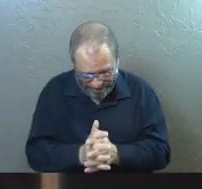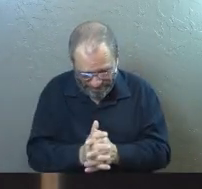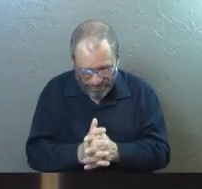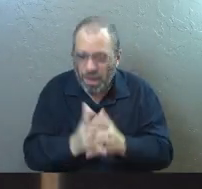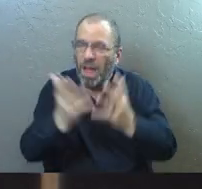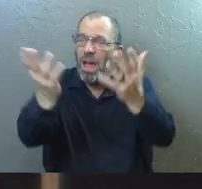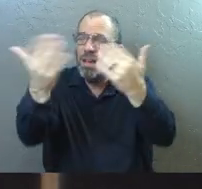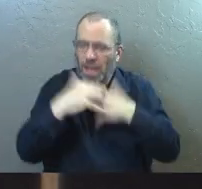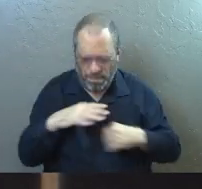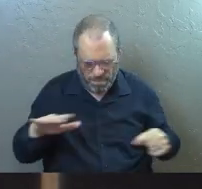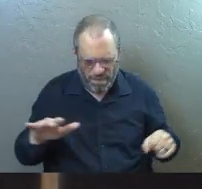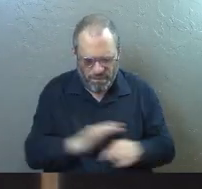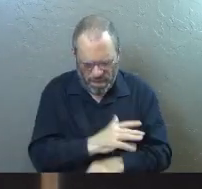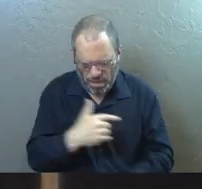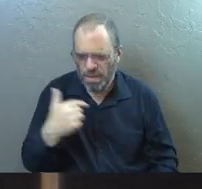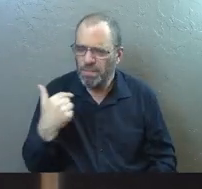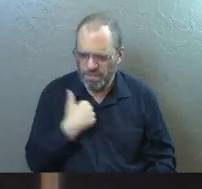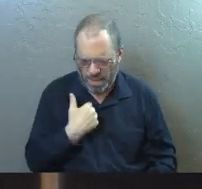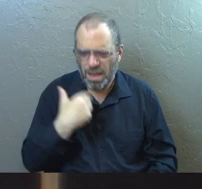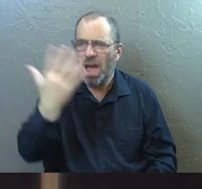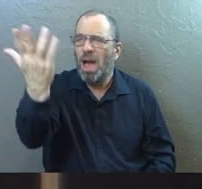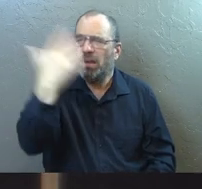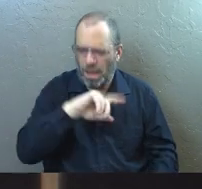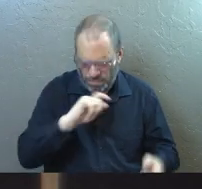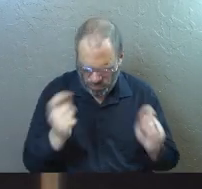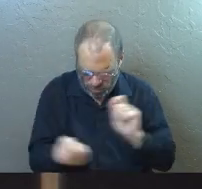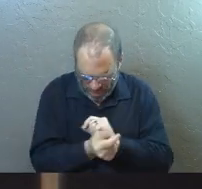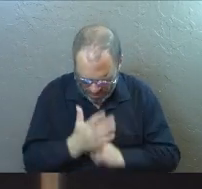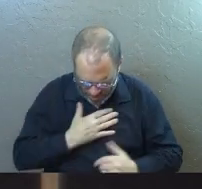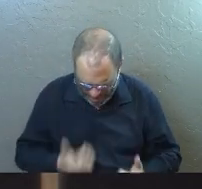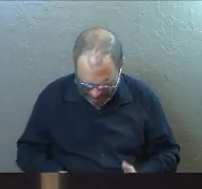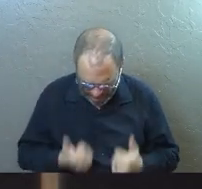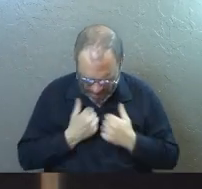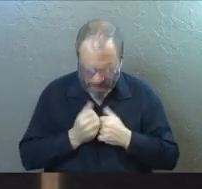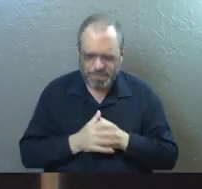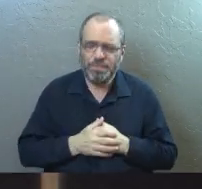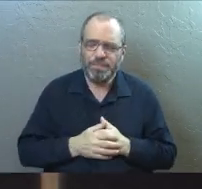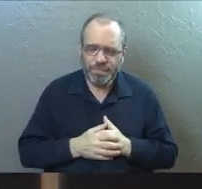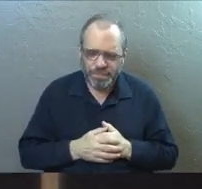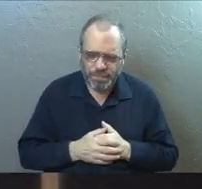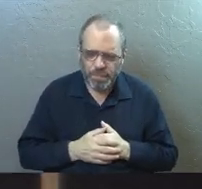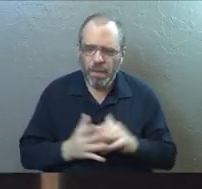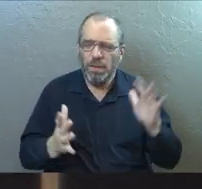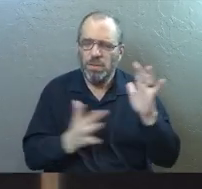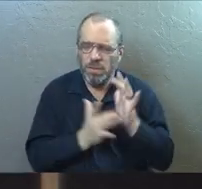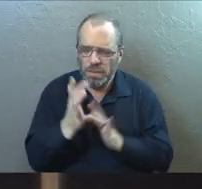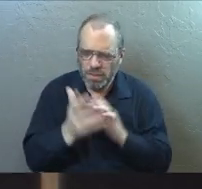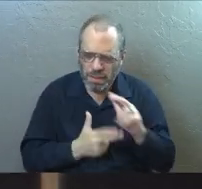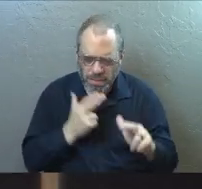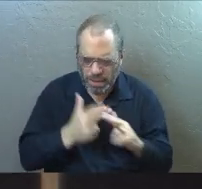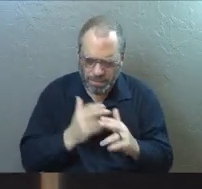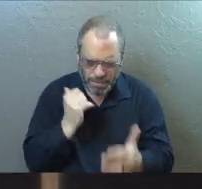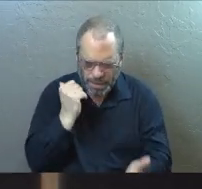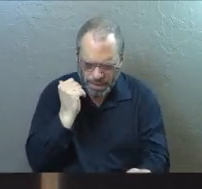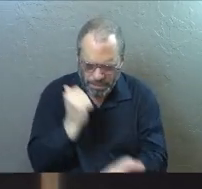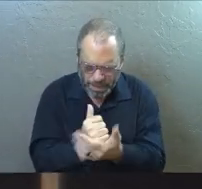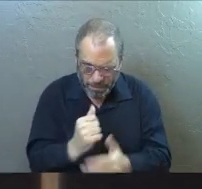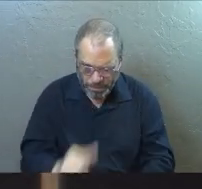Come and fill me. Come and change my life. In Christ's name. Amen.